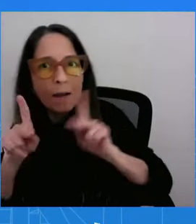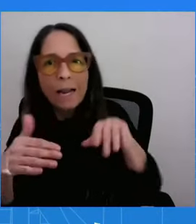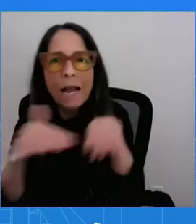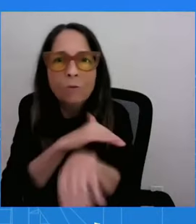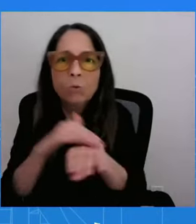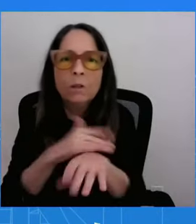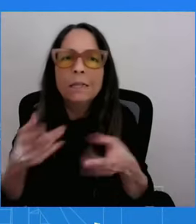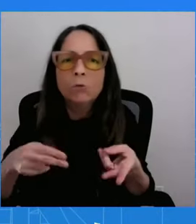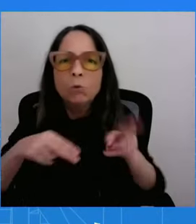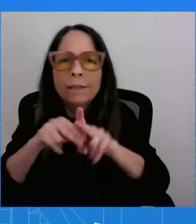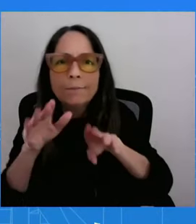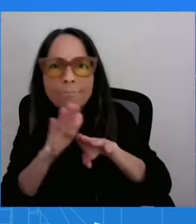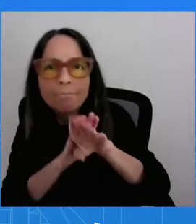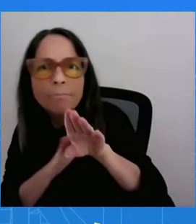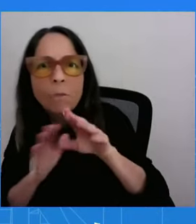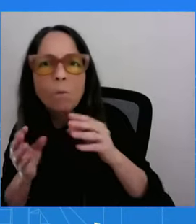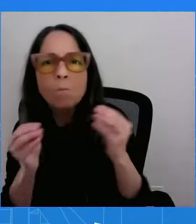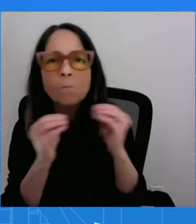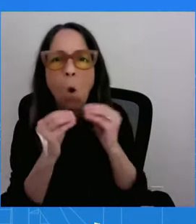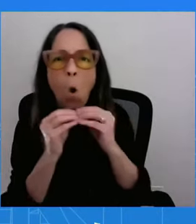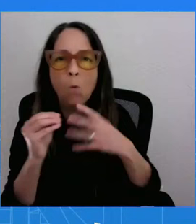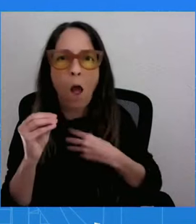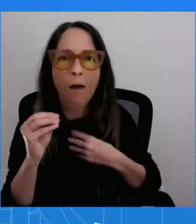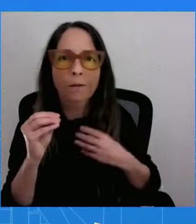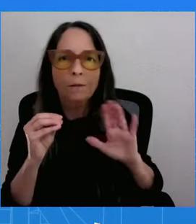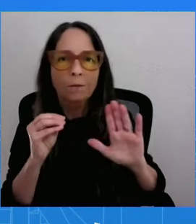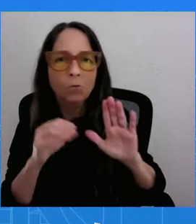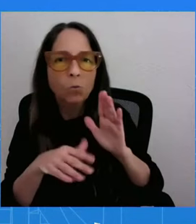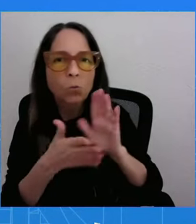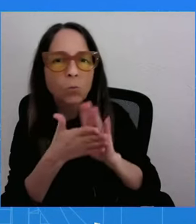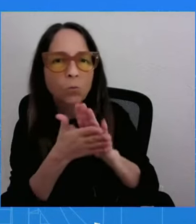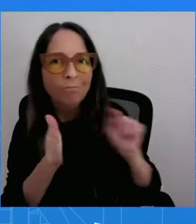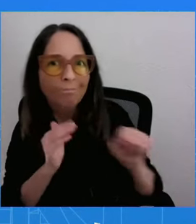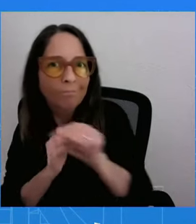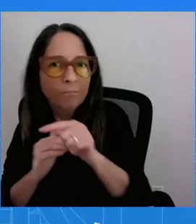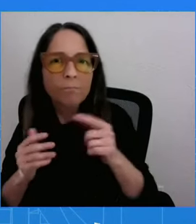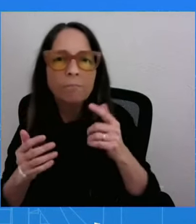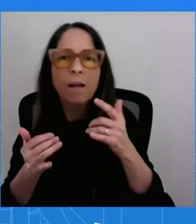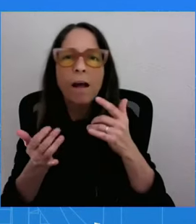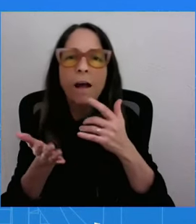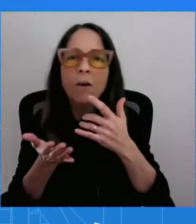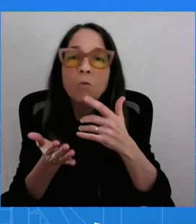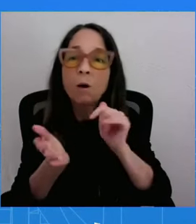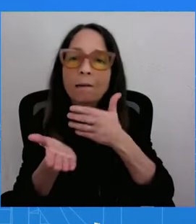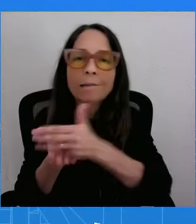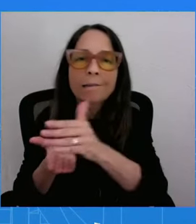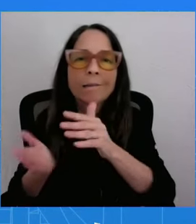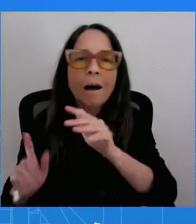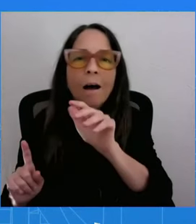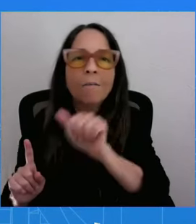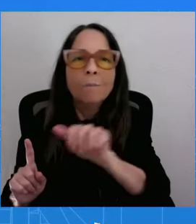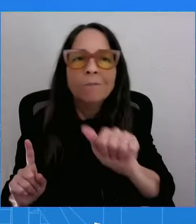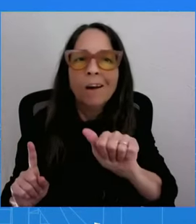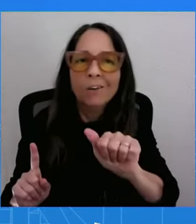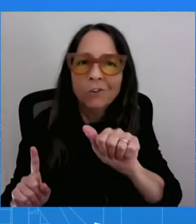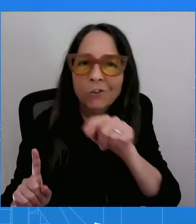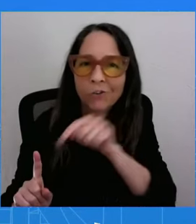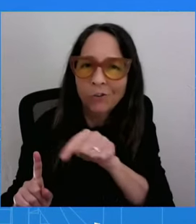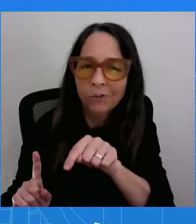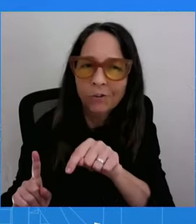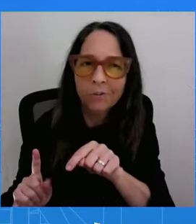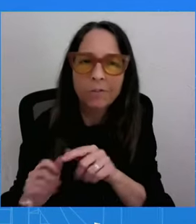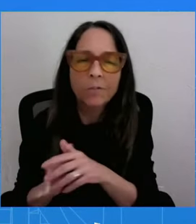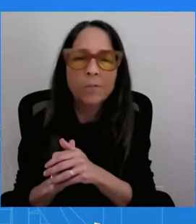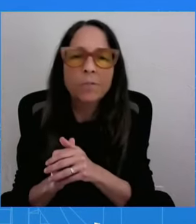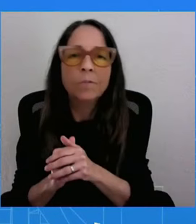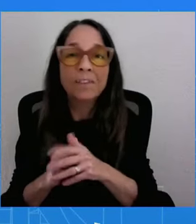on college campuses. Obviously, this data suggested that that isn't necessarily working. Does the White House believe there is more it can do to prevent